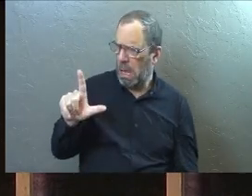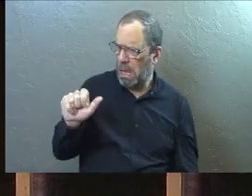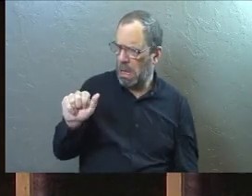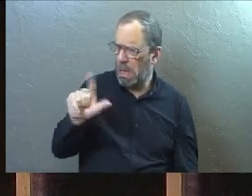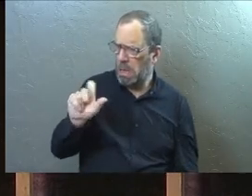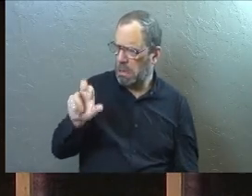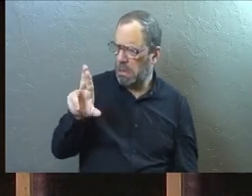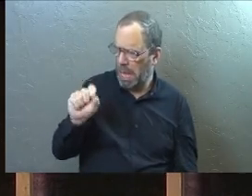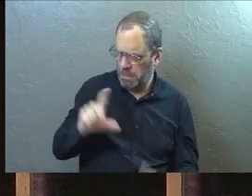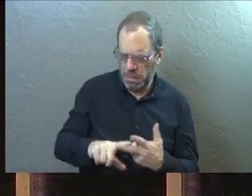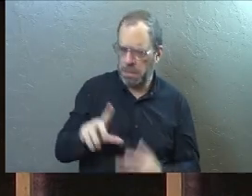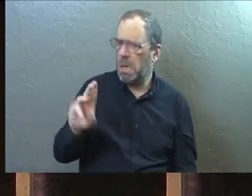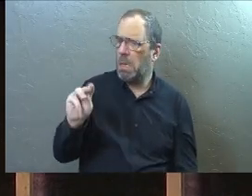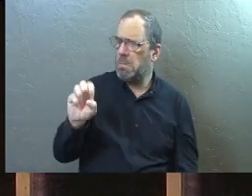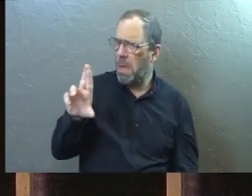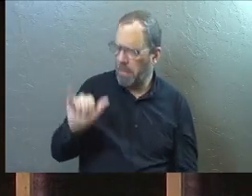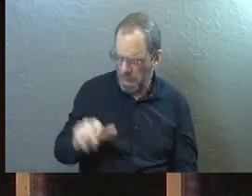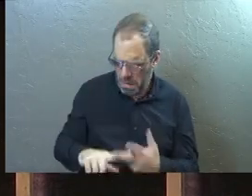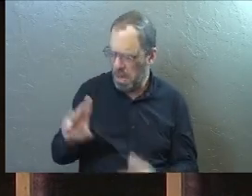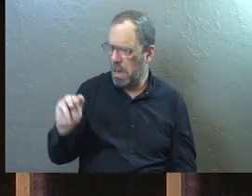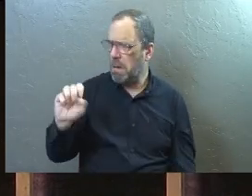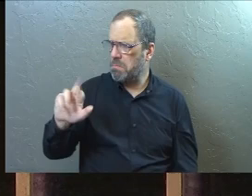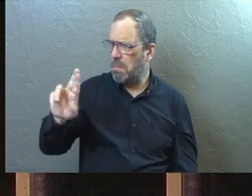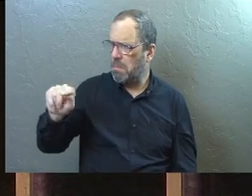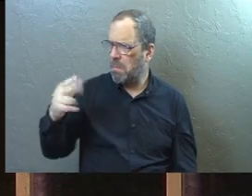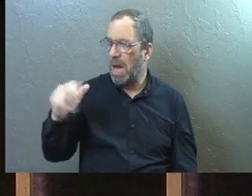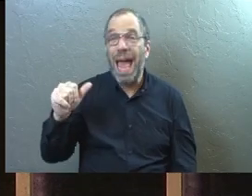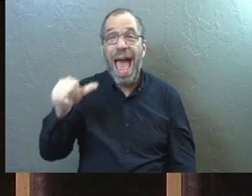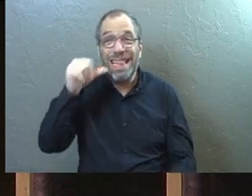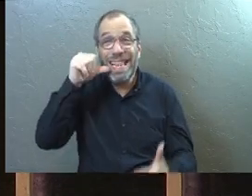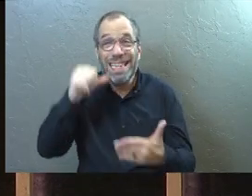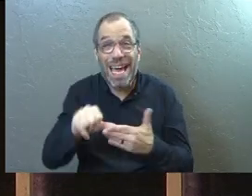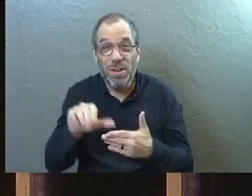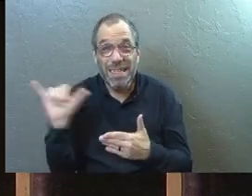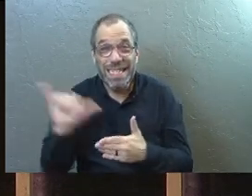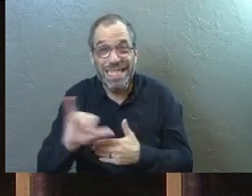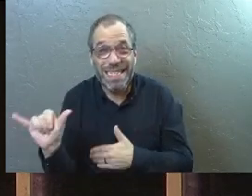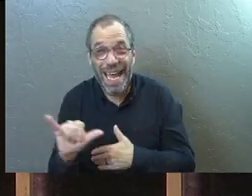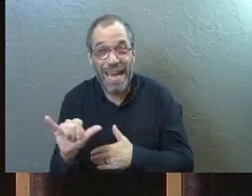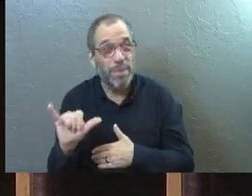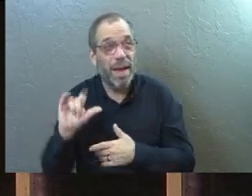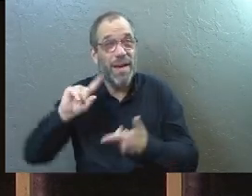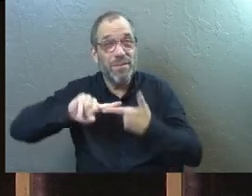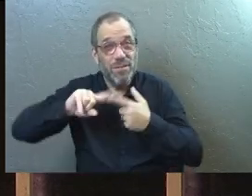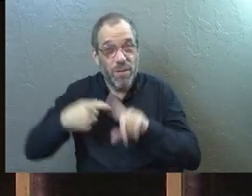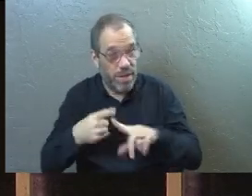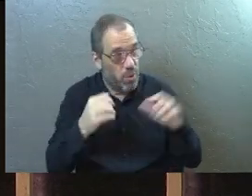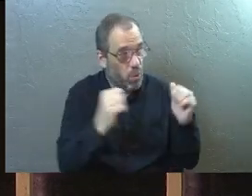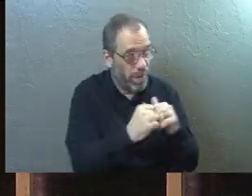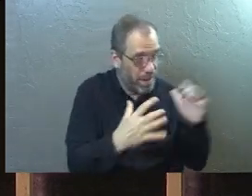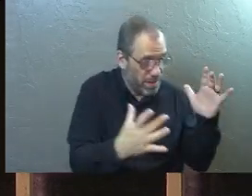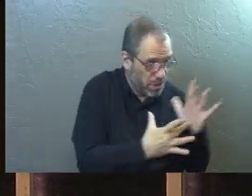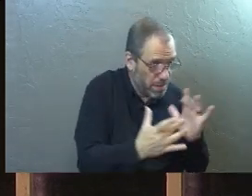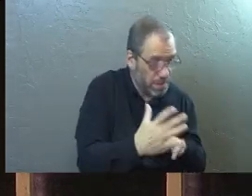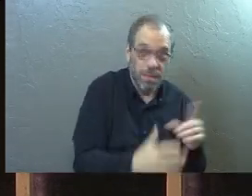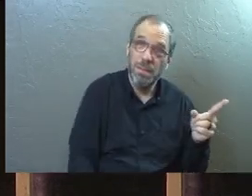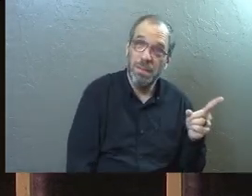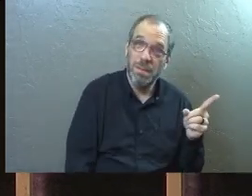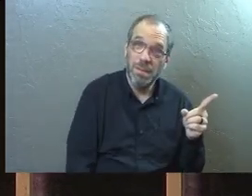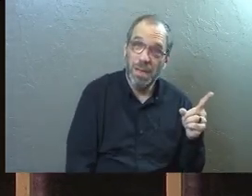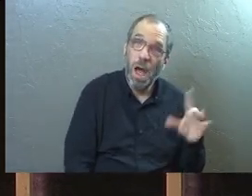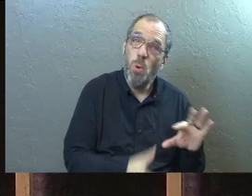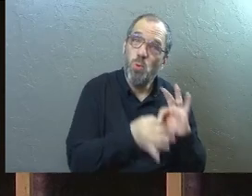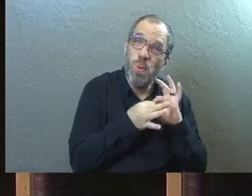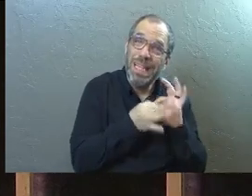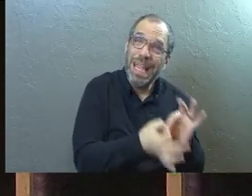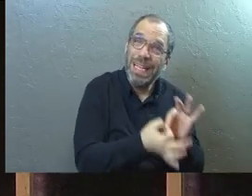that? It's an indication. Even the letter is this way. They're friends with Jesus. There's